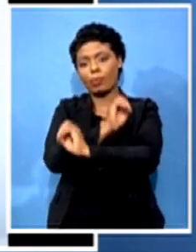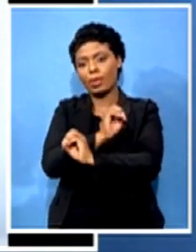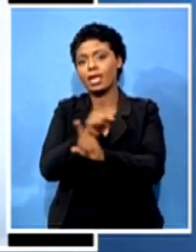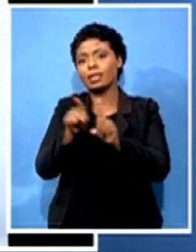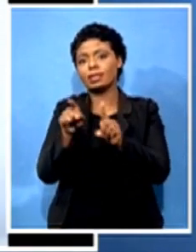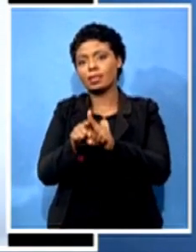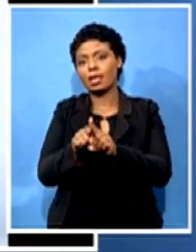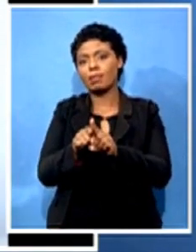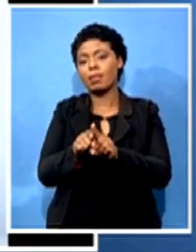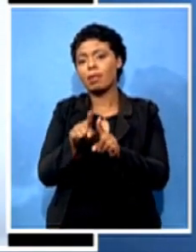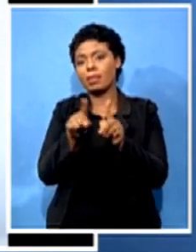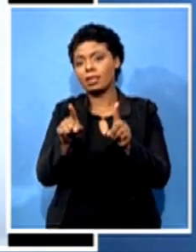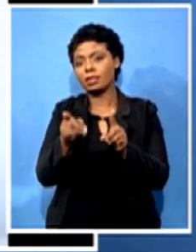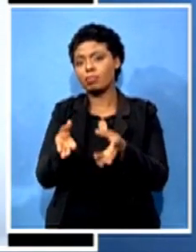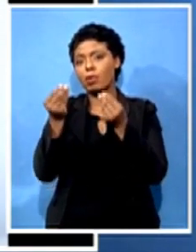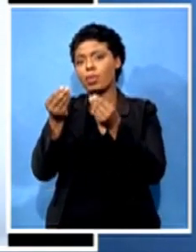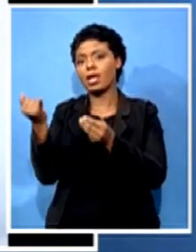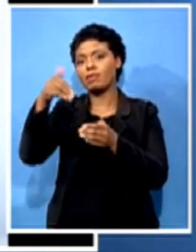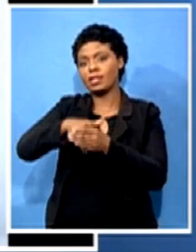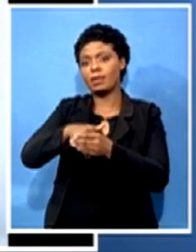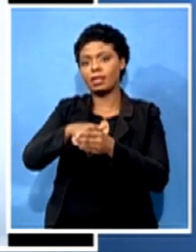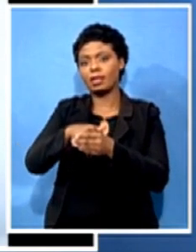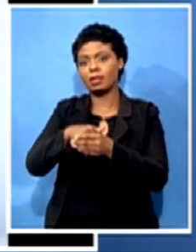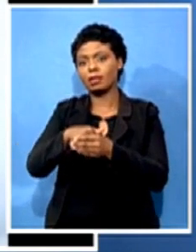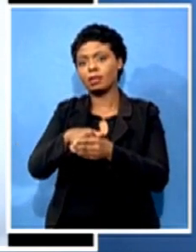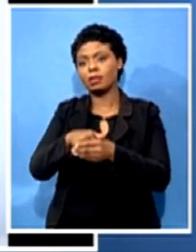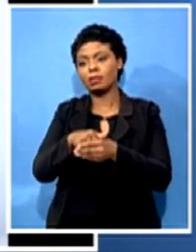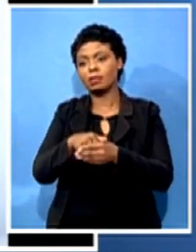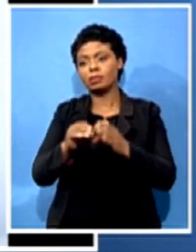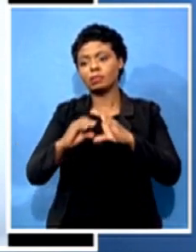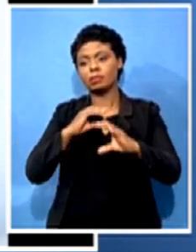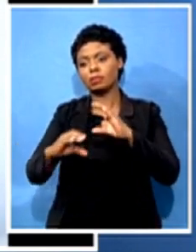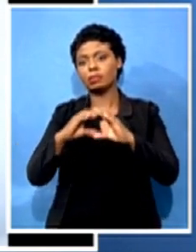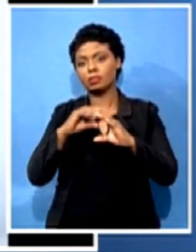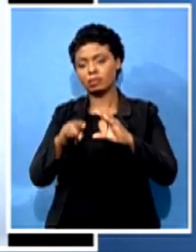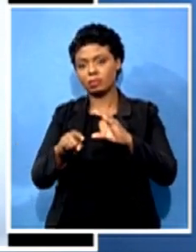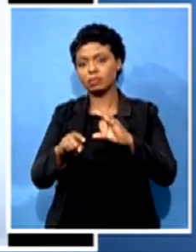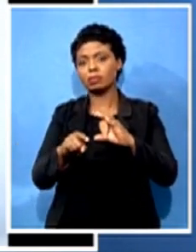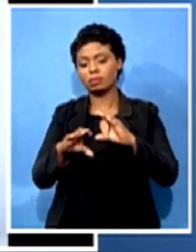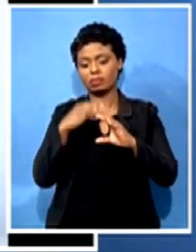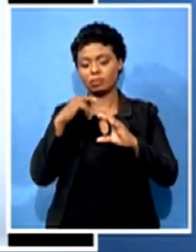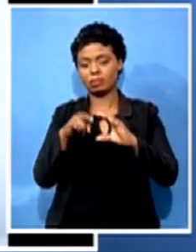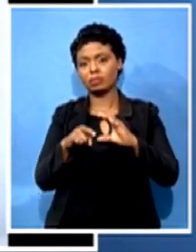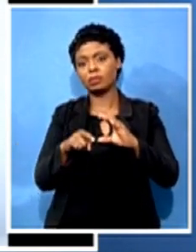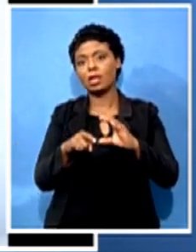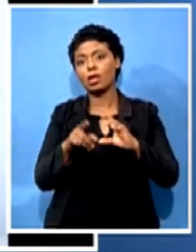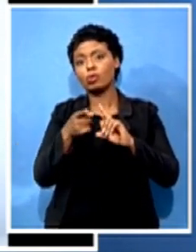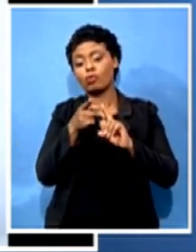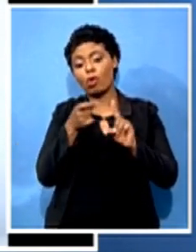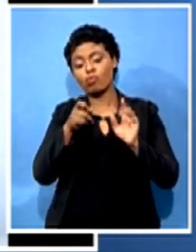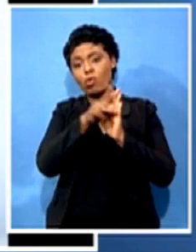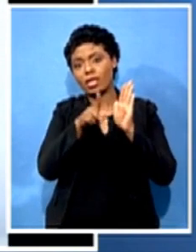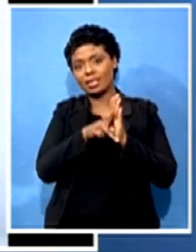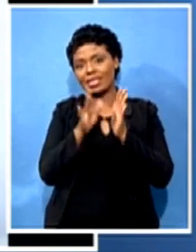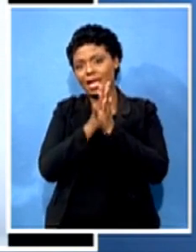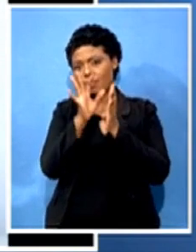So ultimately, you know, our study sort of, you know, pegged on the cost of this policy at about 10%. So what that means